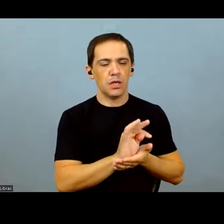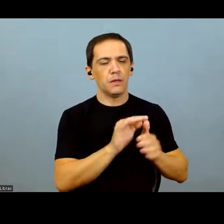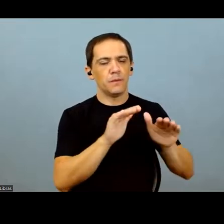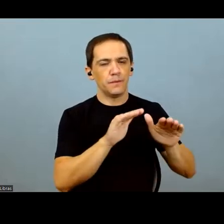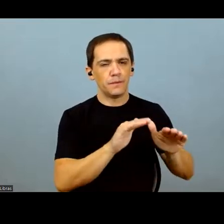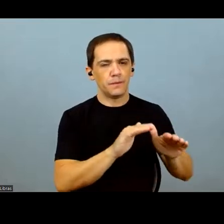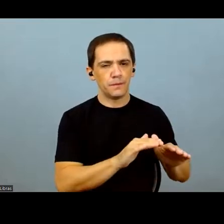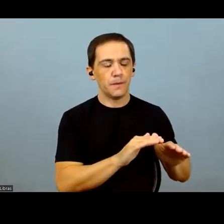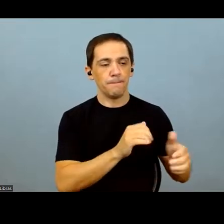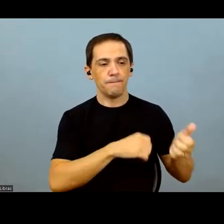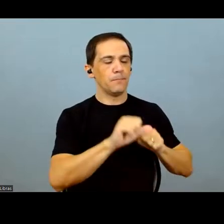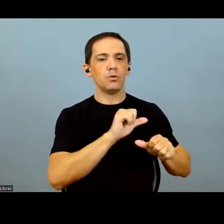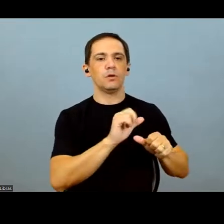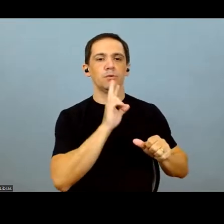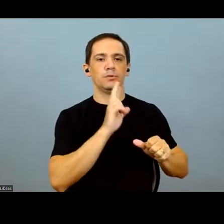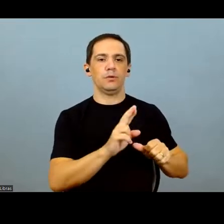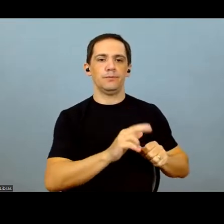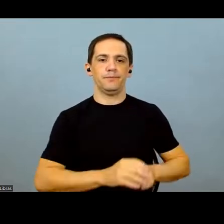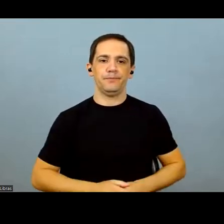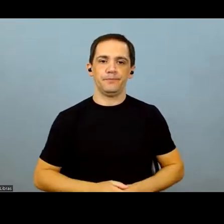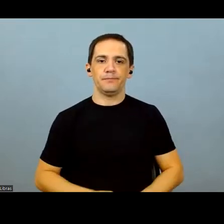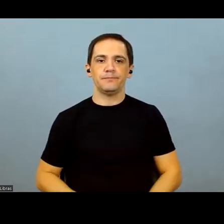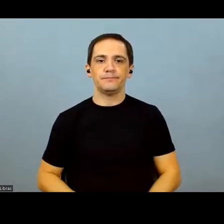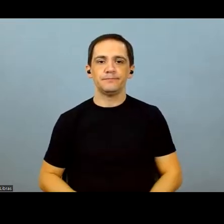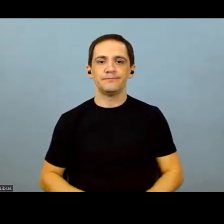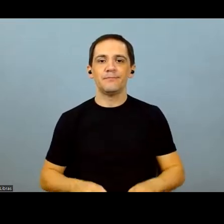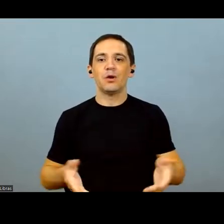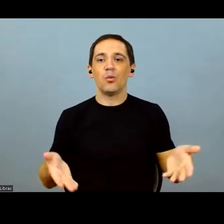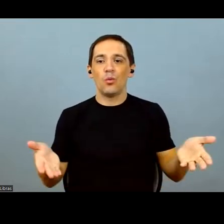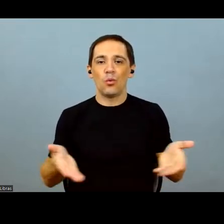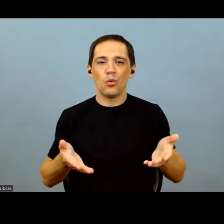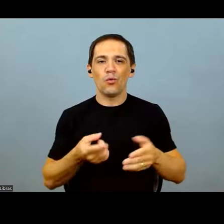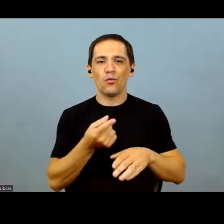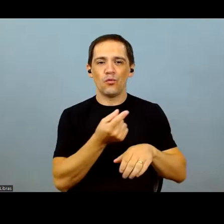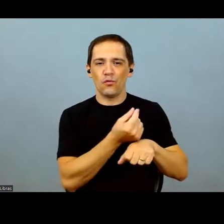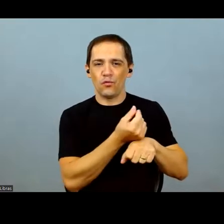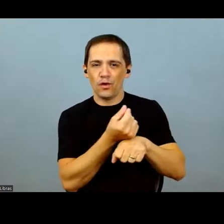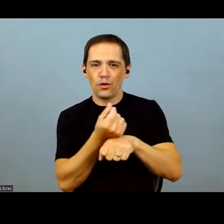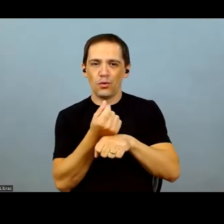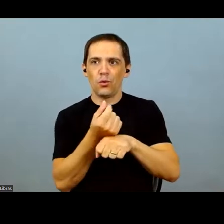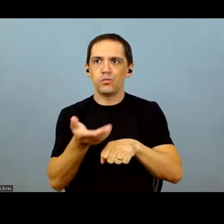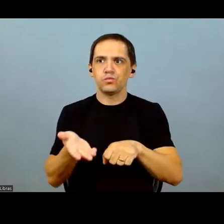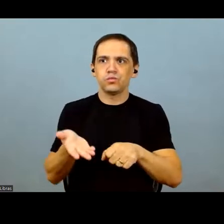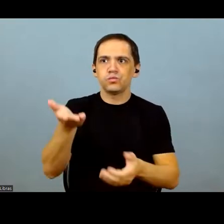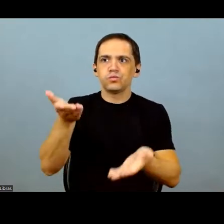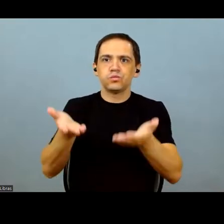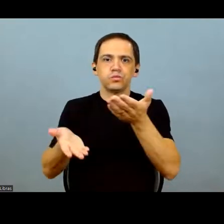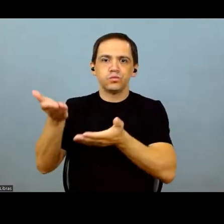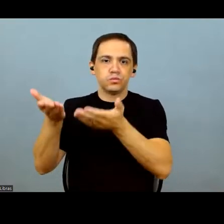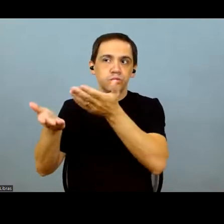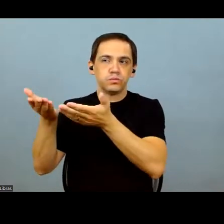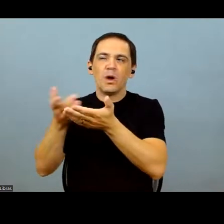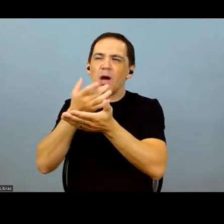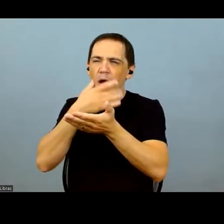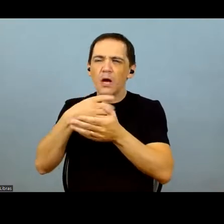$100 slashed out of a drum of fertilizer, you know, they were at such